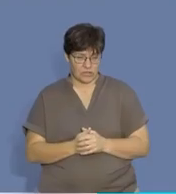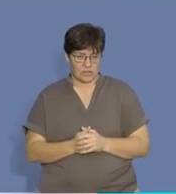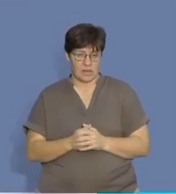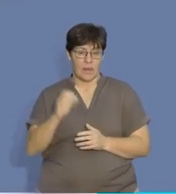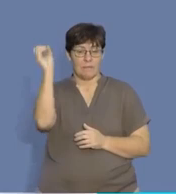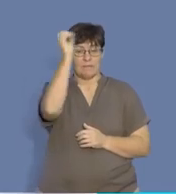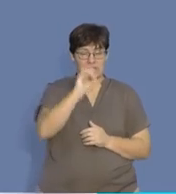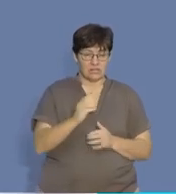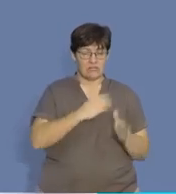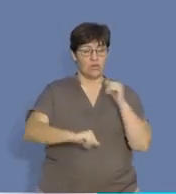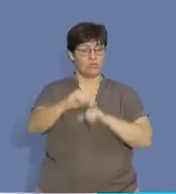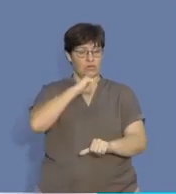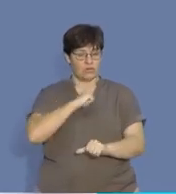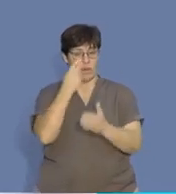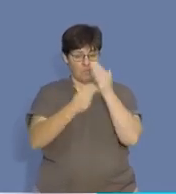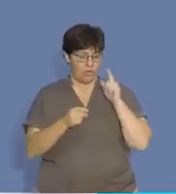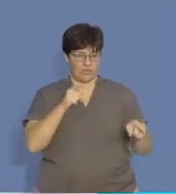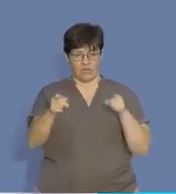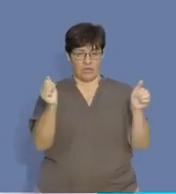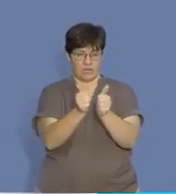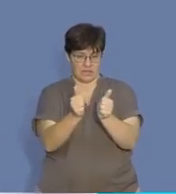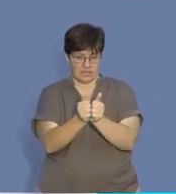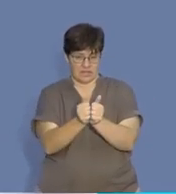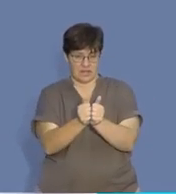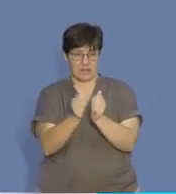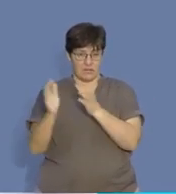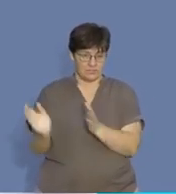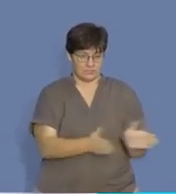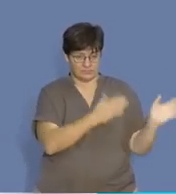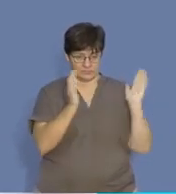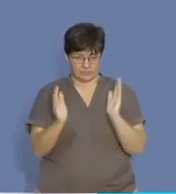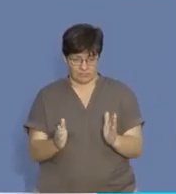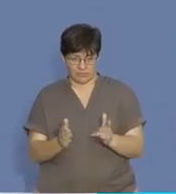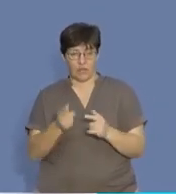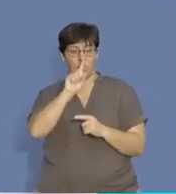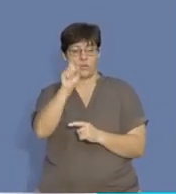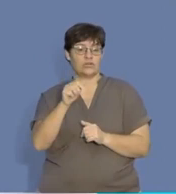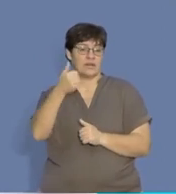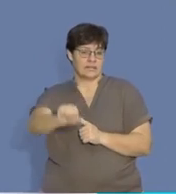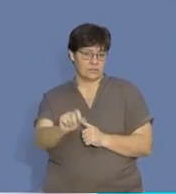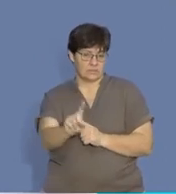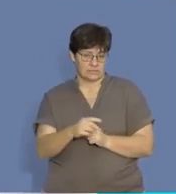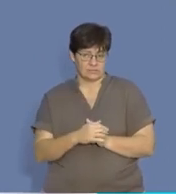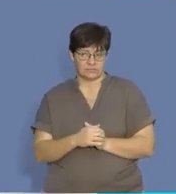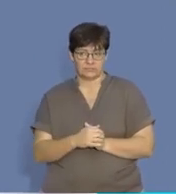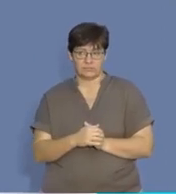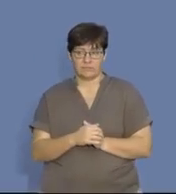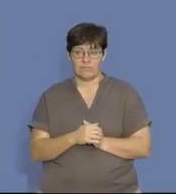calculated the percentage return for both partners. Let's now move on to the next question.